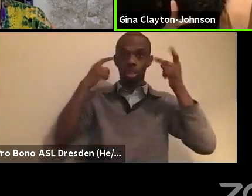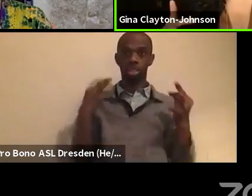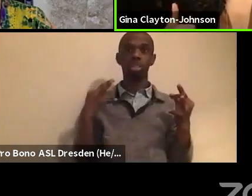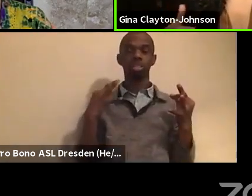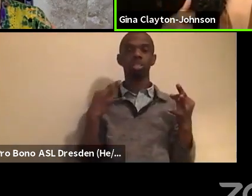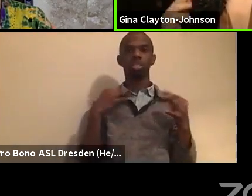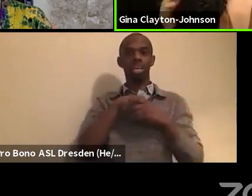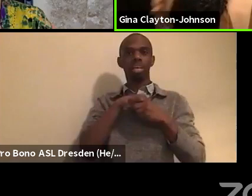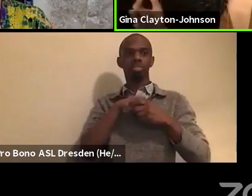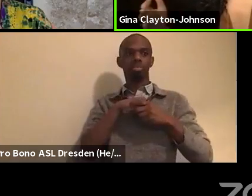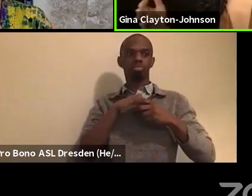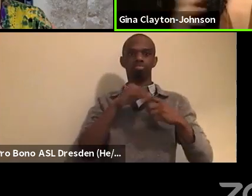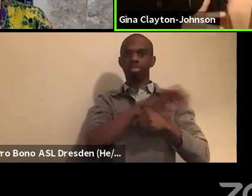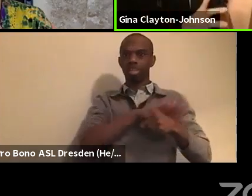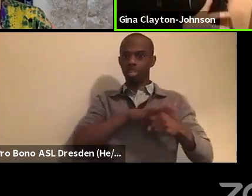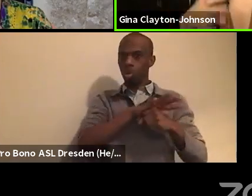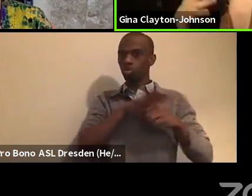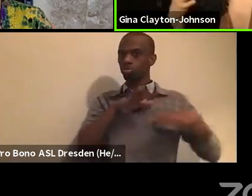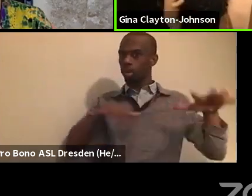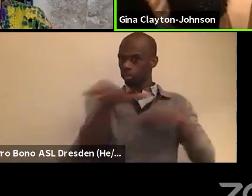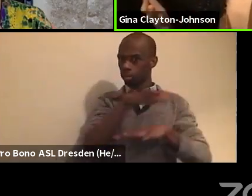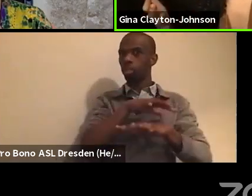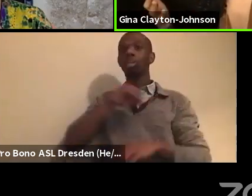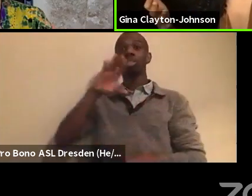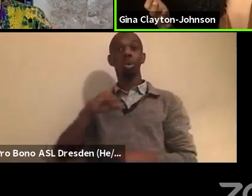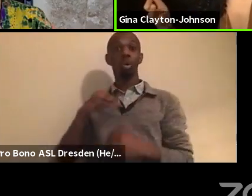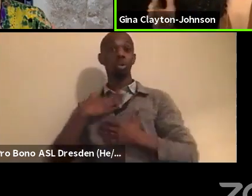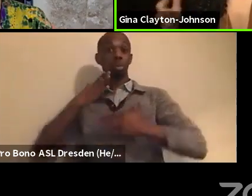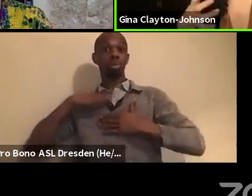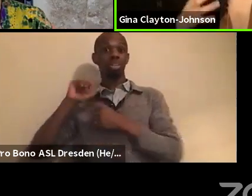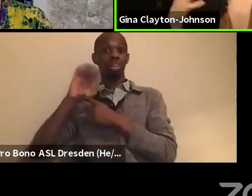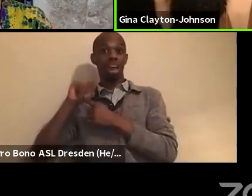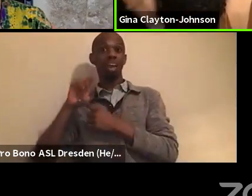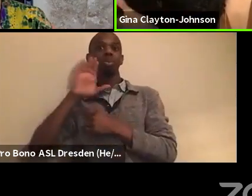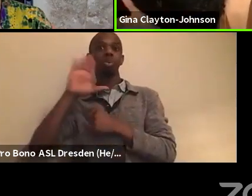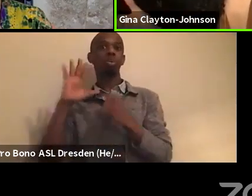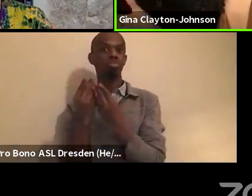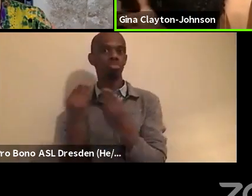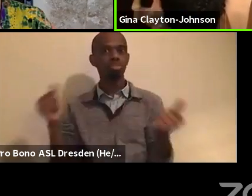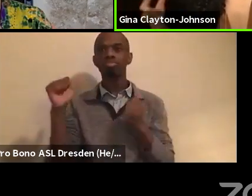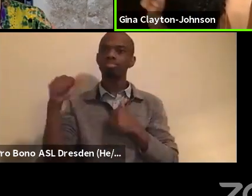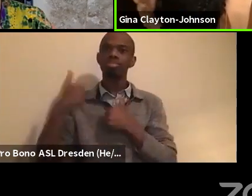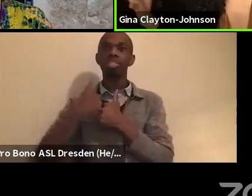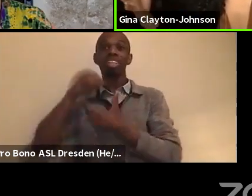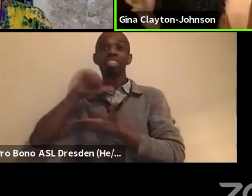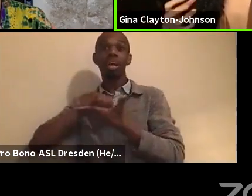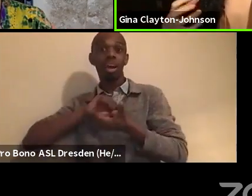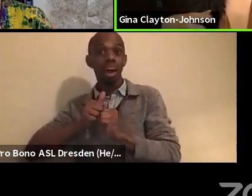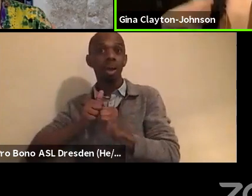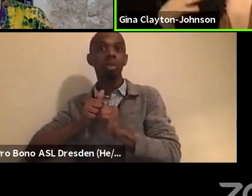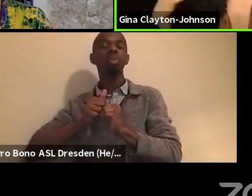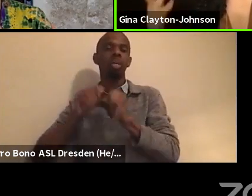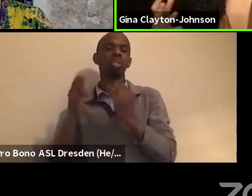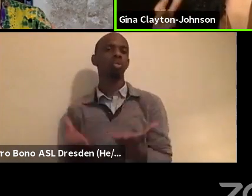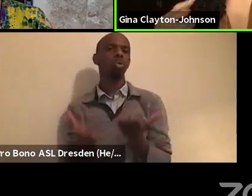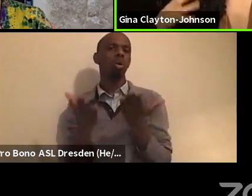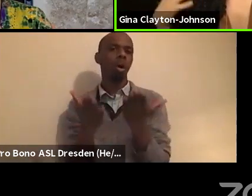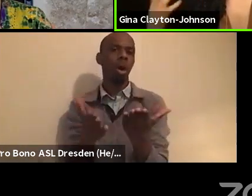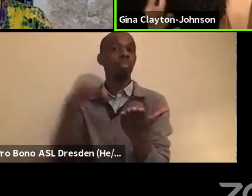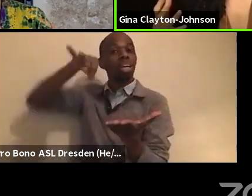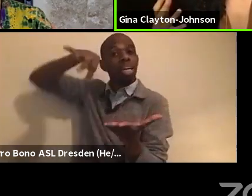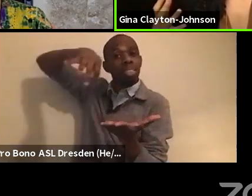spaces. And so the breathe act deals with that by providing incentives to states and local places to contract their systems,